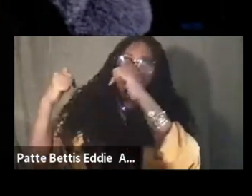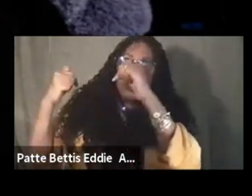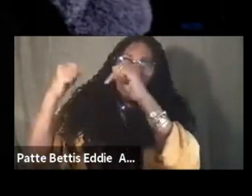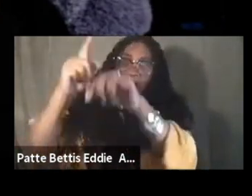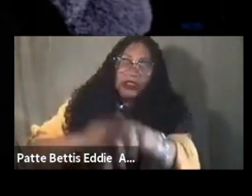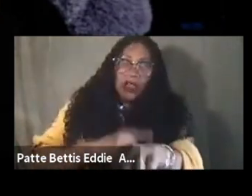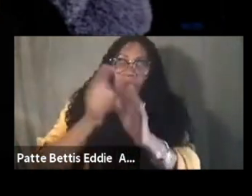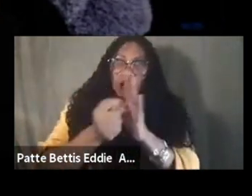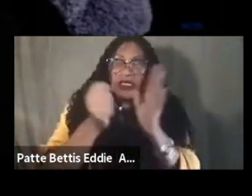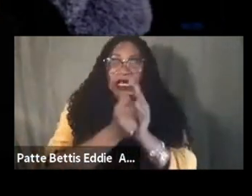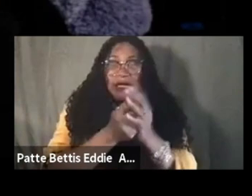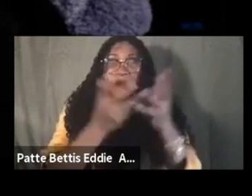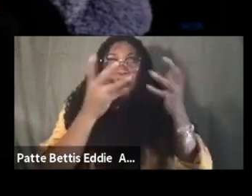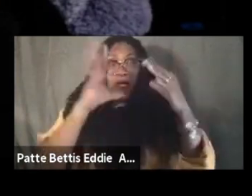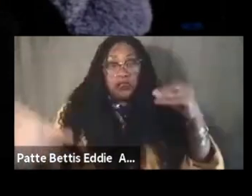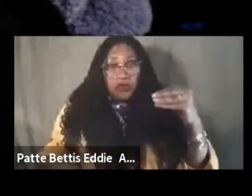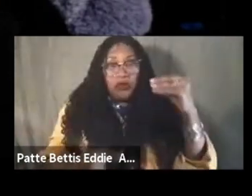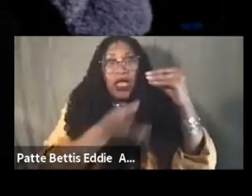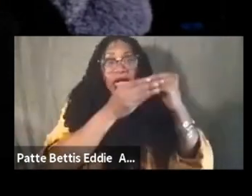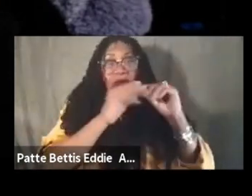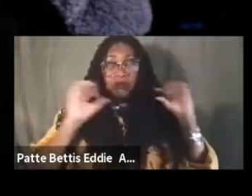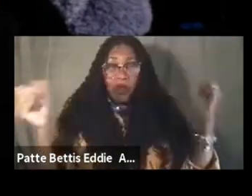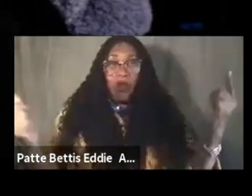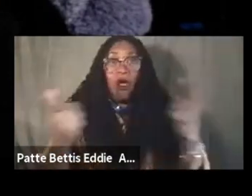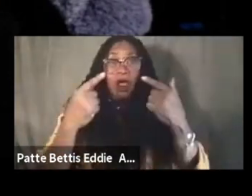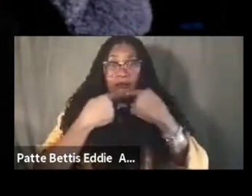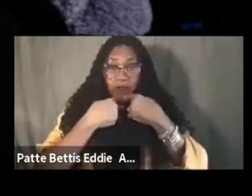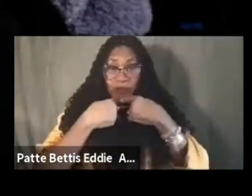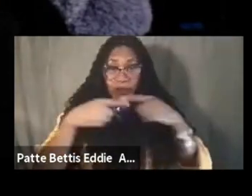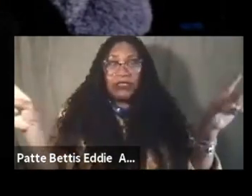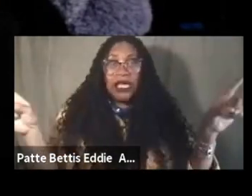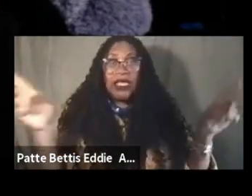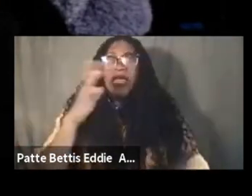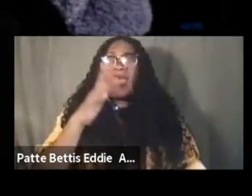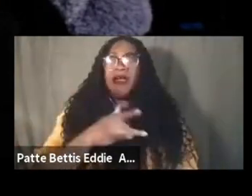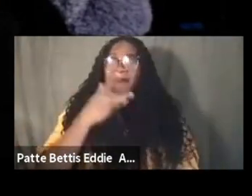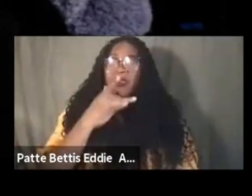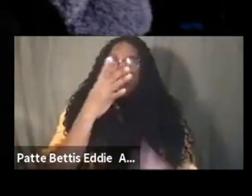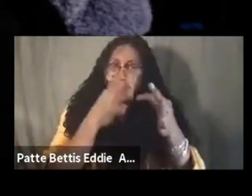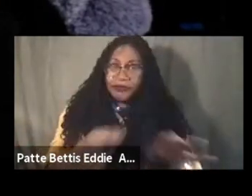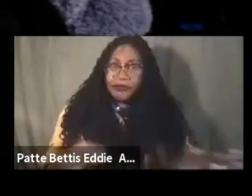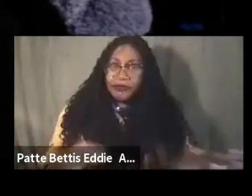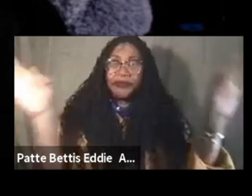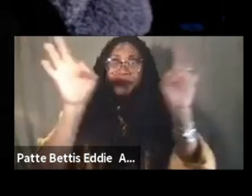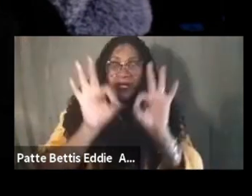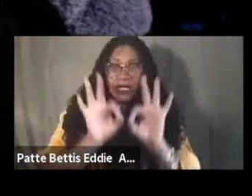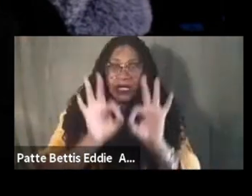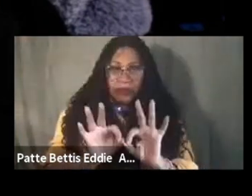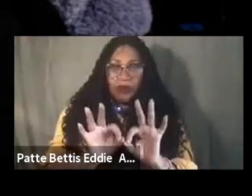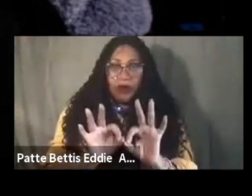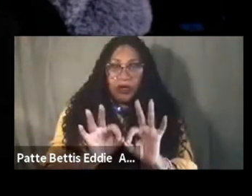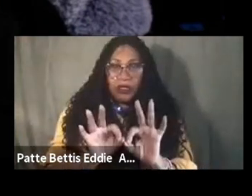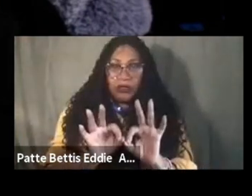to add on to what everyone has been saying i feel like it's very important that we do step